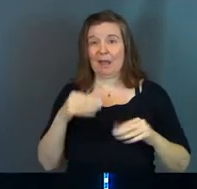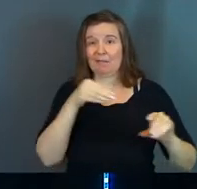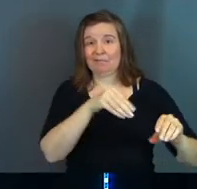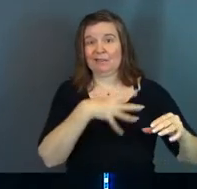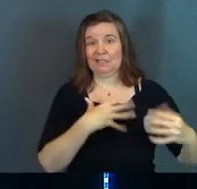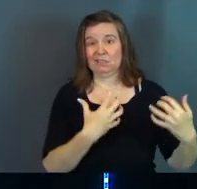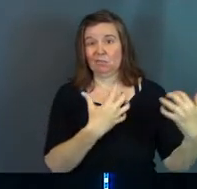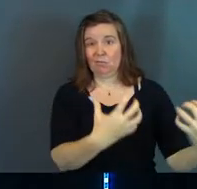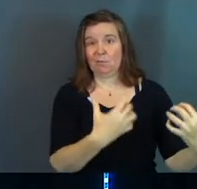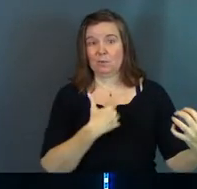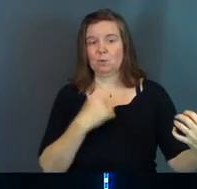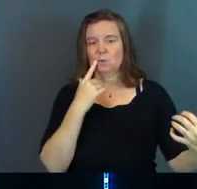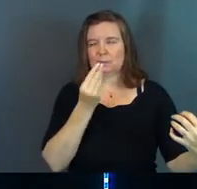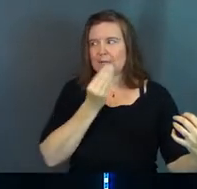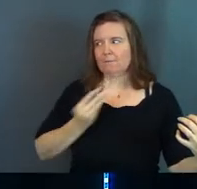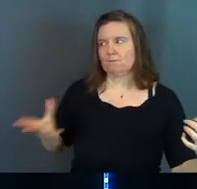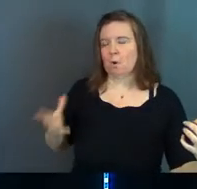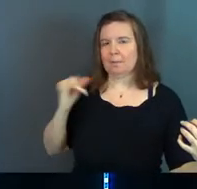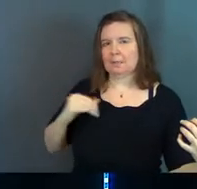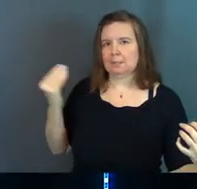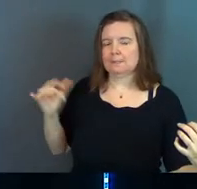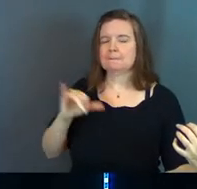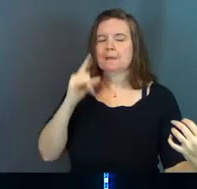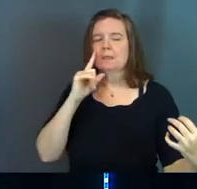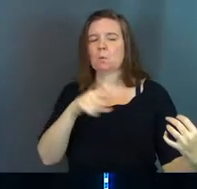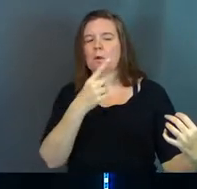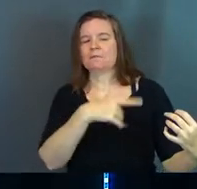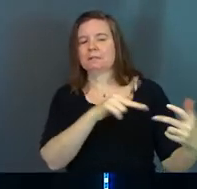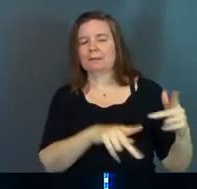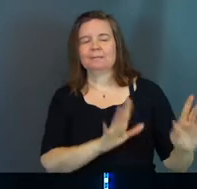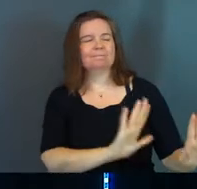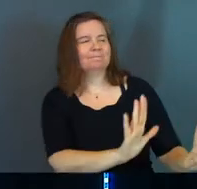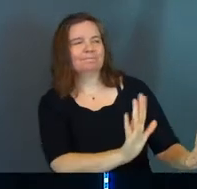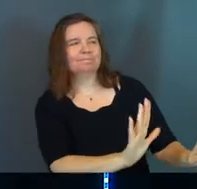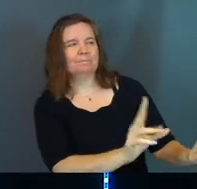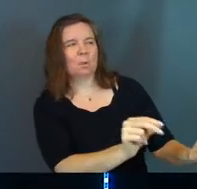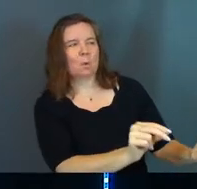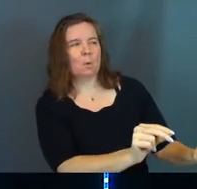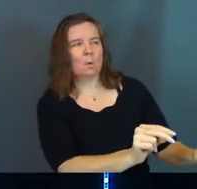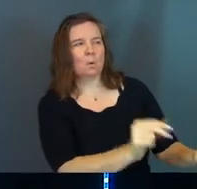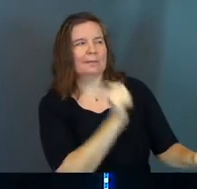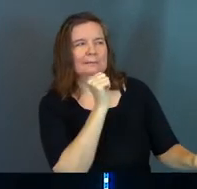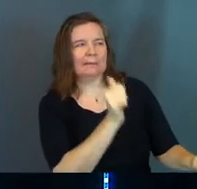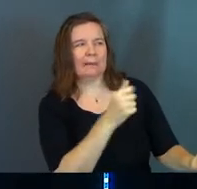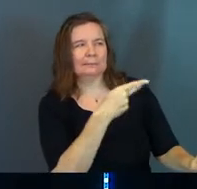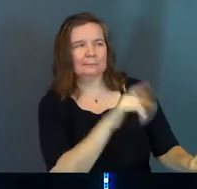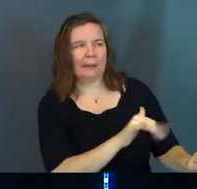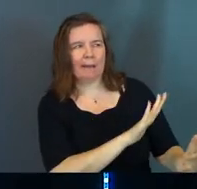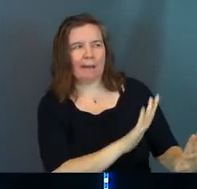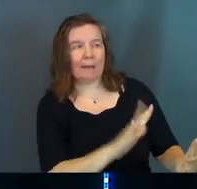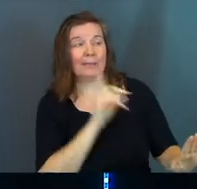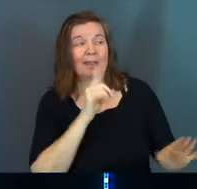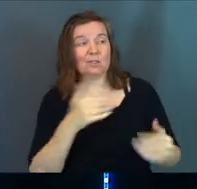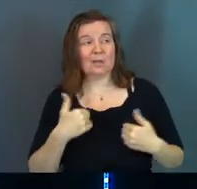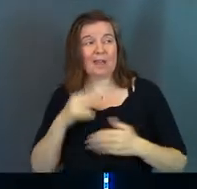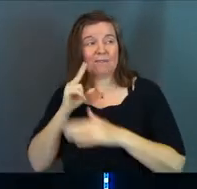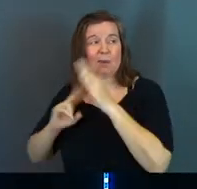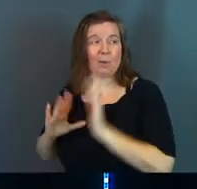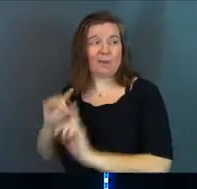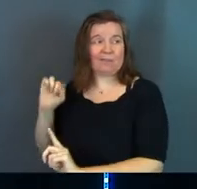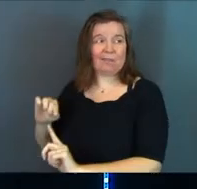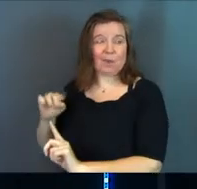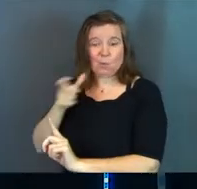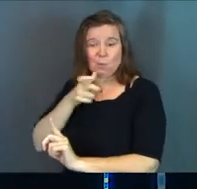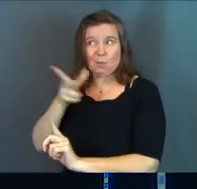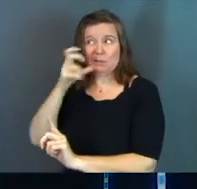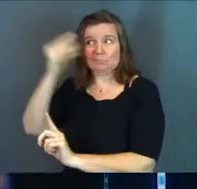who's informing the Israelite army. And one of his people says, no, no, no. It's not that at all. They've actually got a prophet who